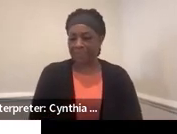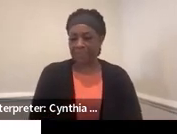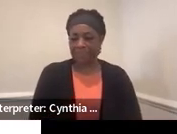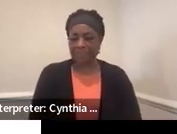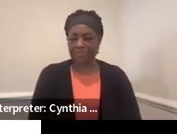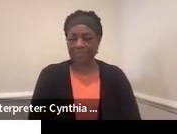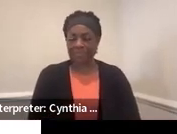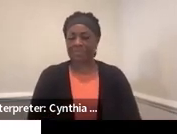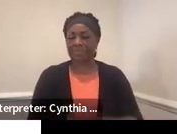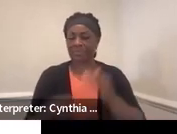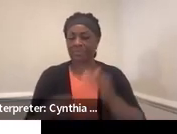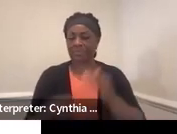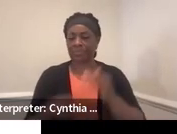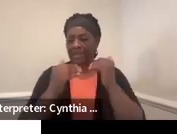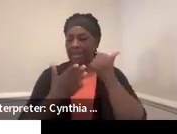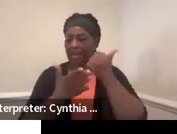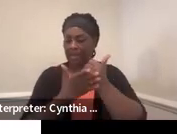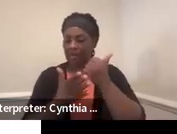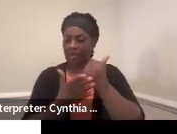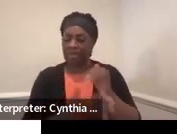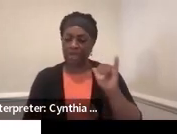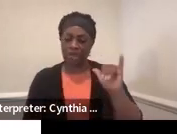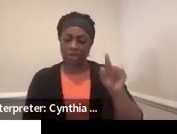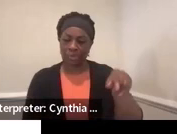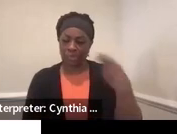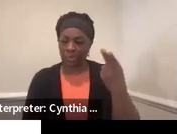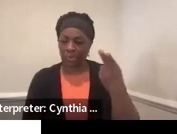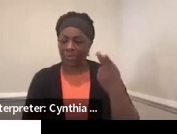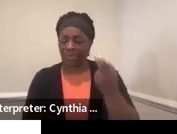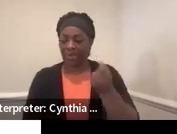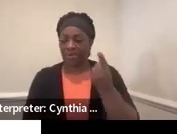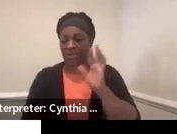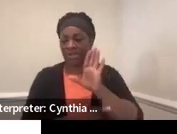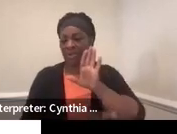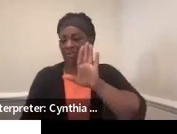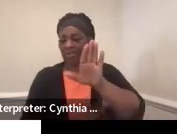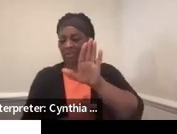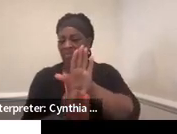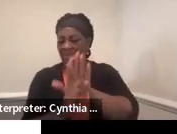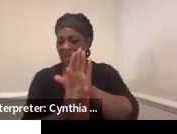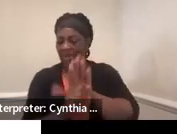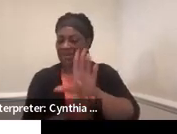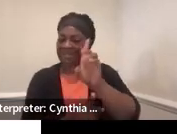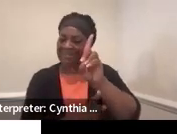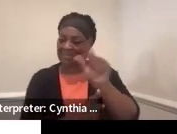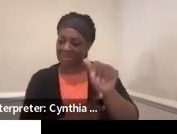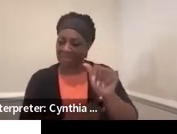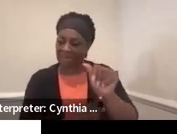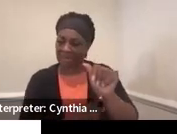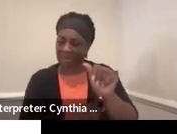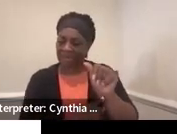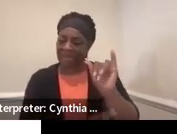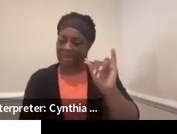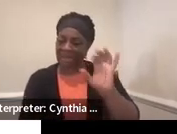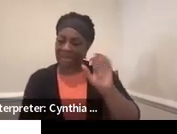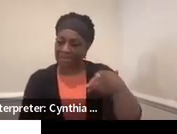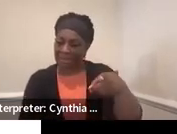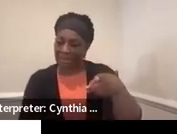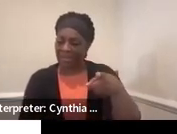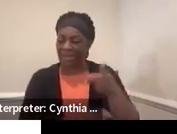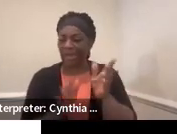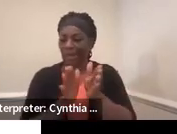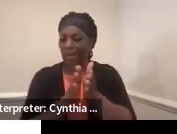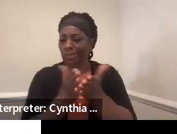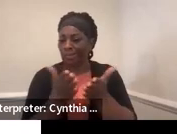And then helping youth understand their disabilities. There's another resource at the end that's about, it's an IEP sort of notebook